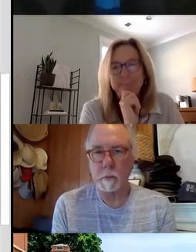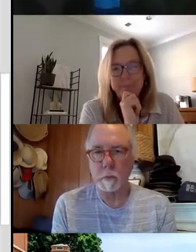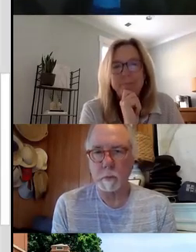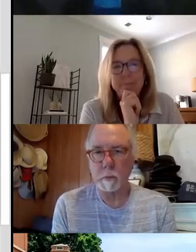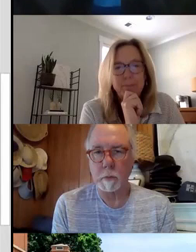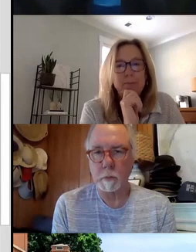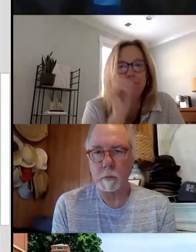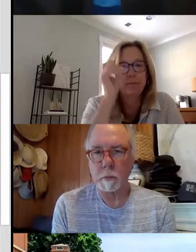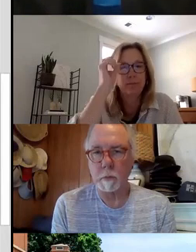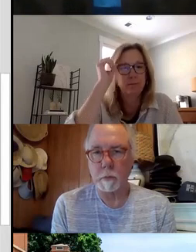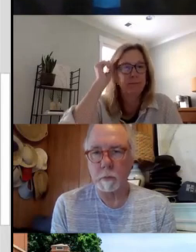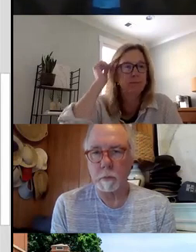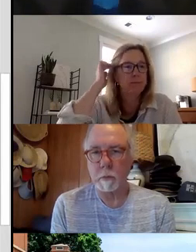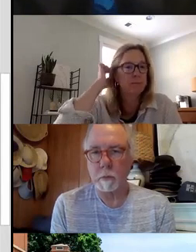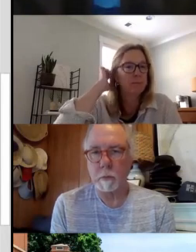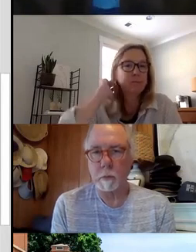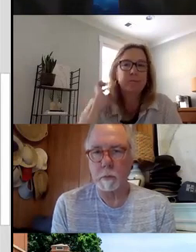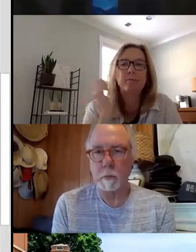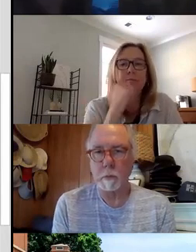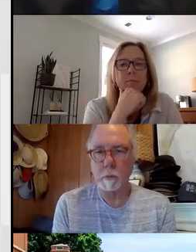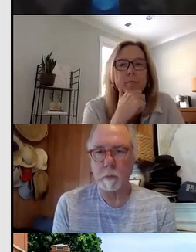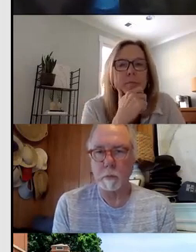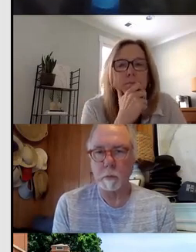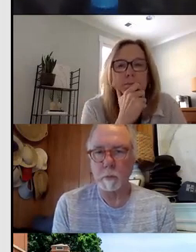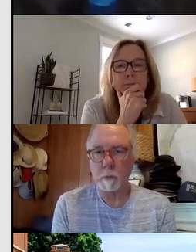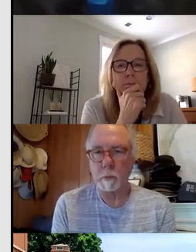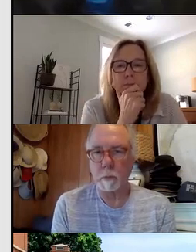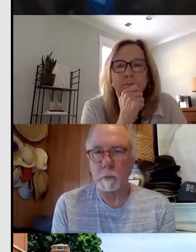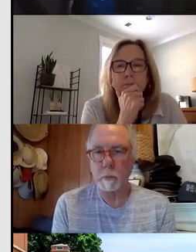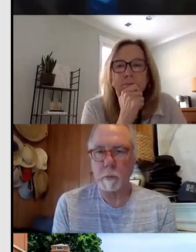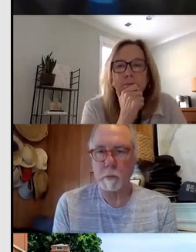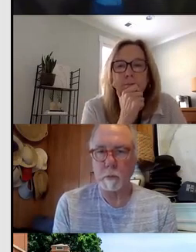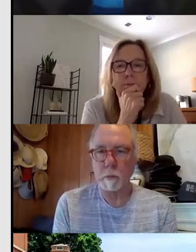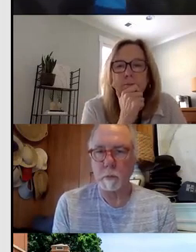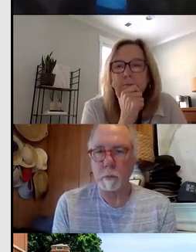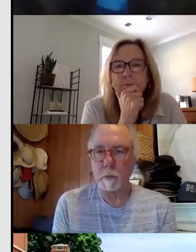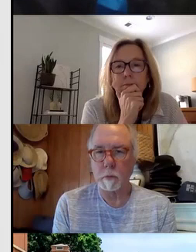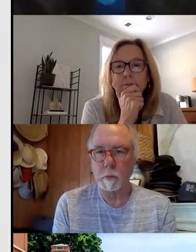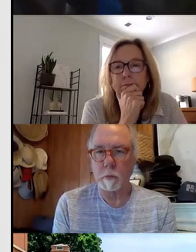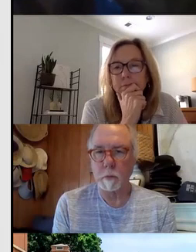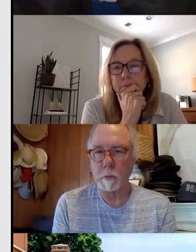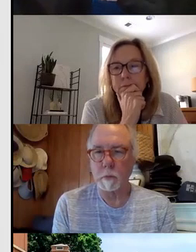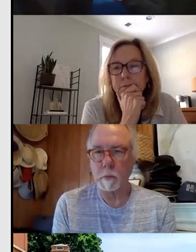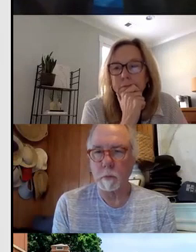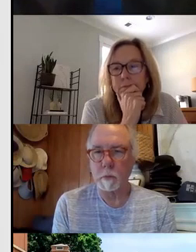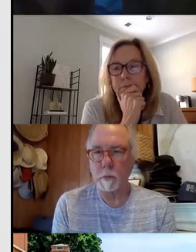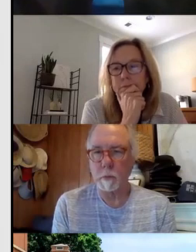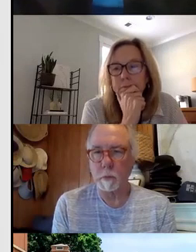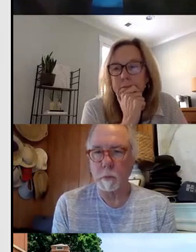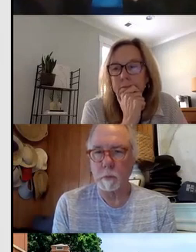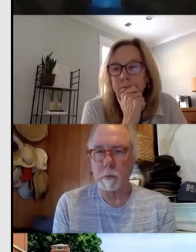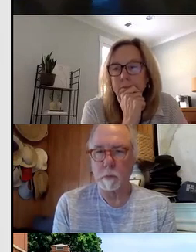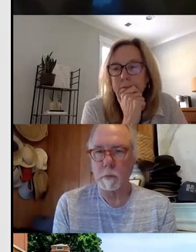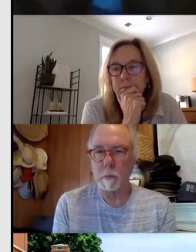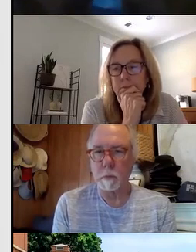can be provided through our agency. So that's that middle column that you see there. The other column, there's actually a form that goes with this, that if you have